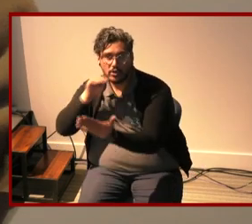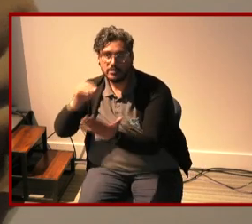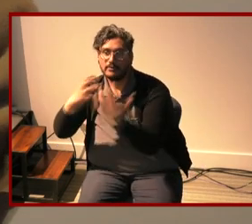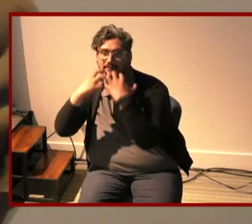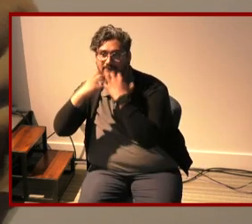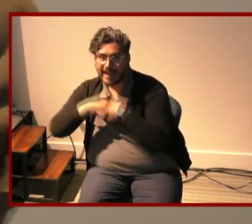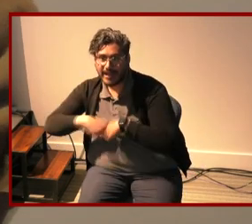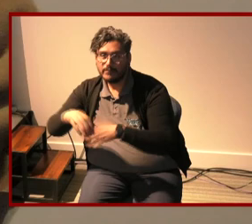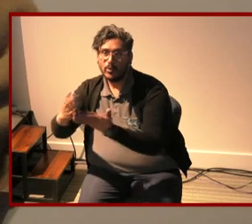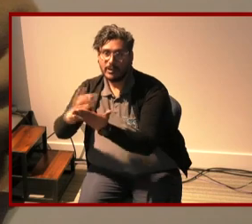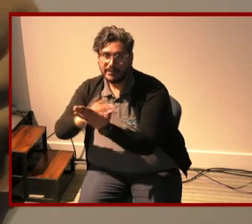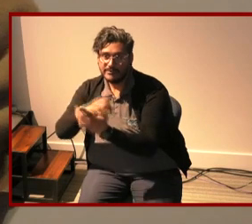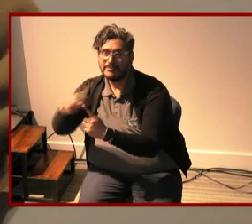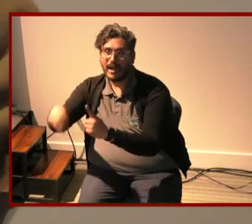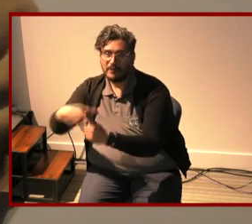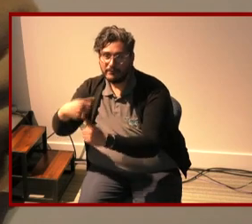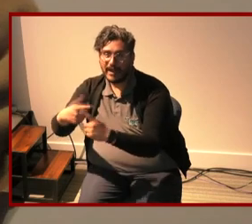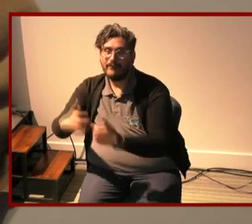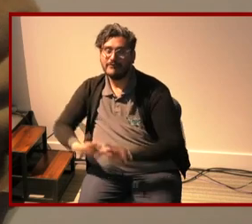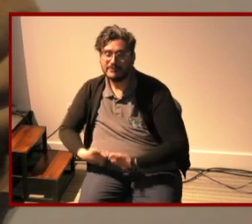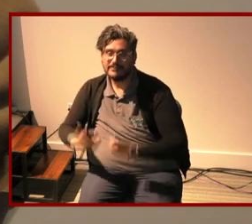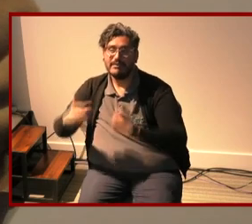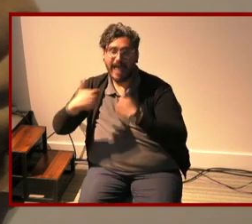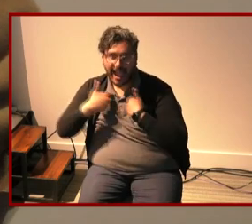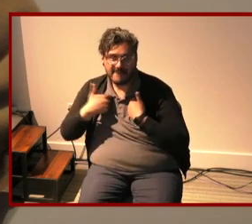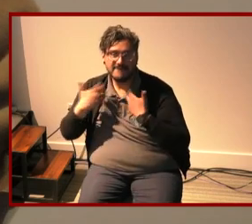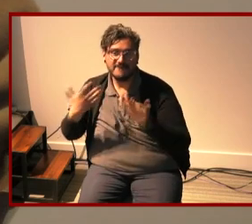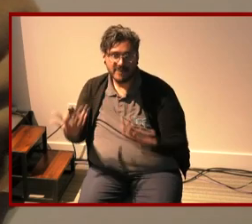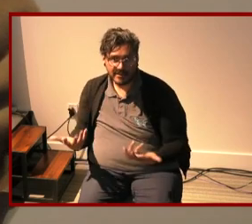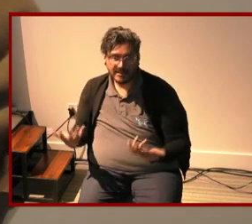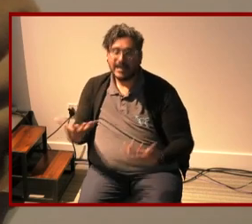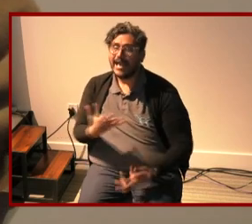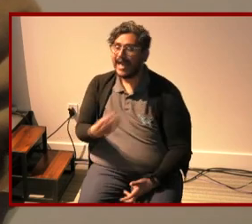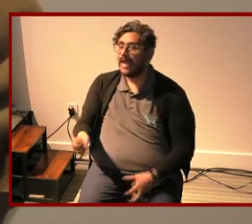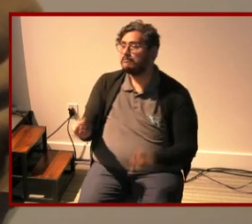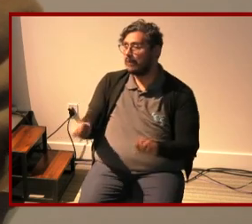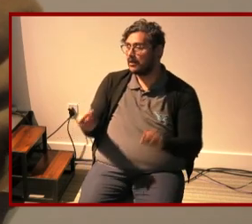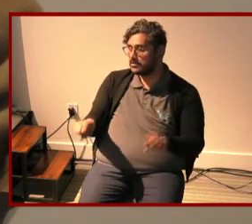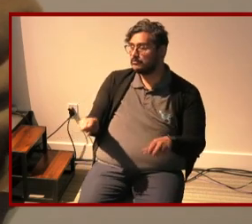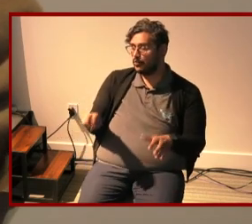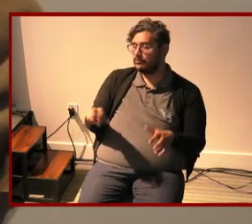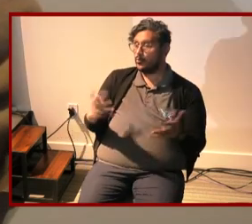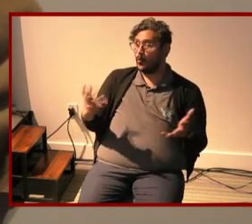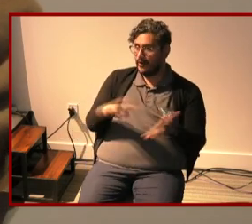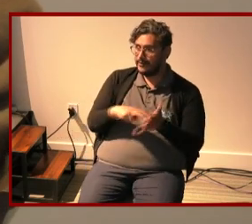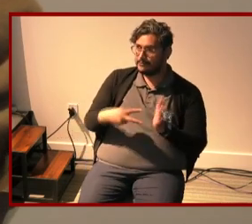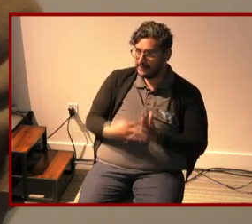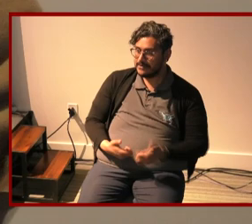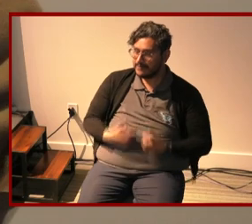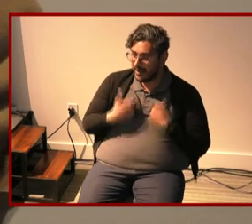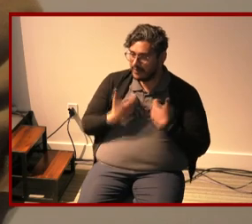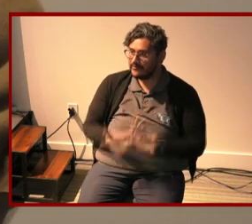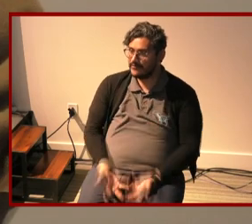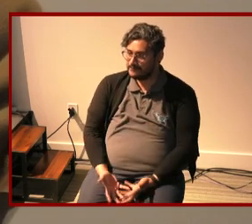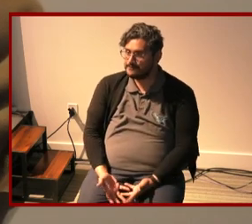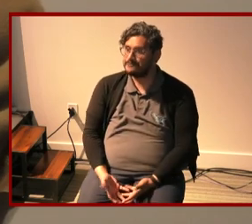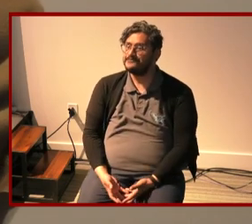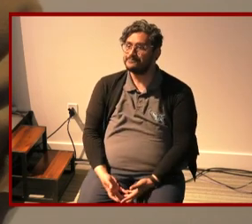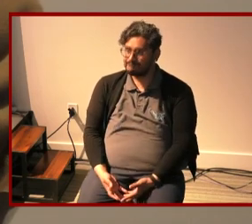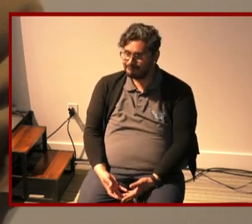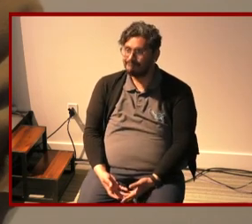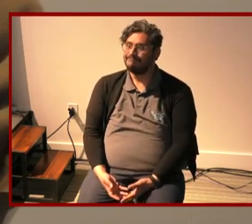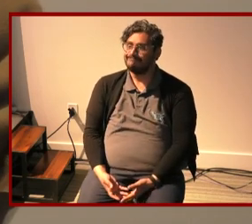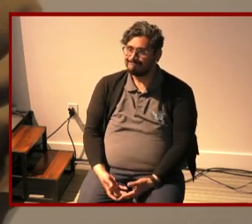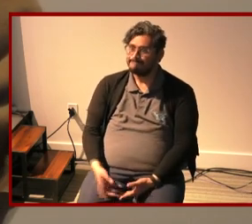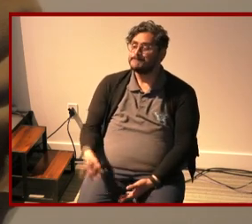and possibly even the meaning of life um and he learns what true